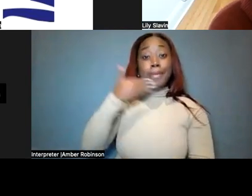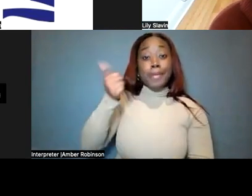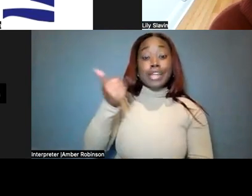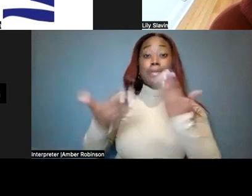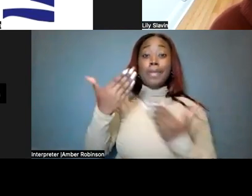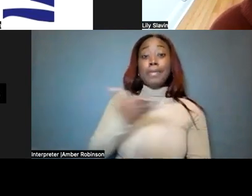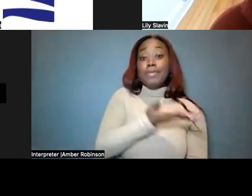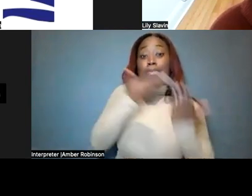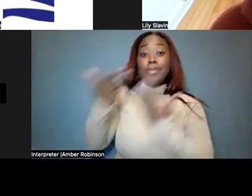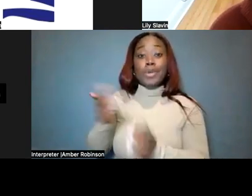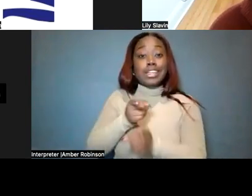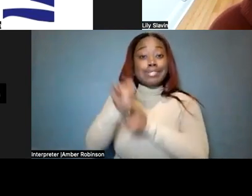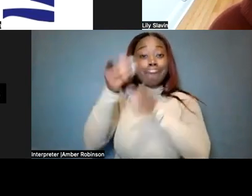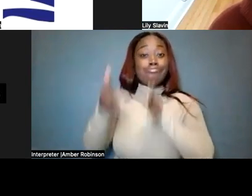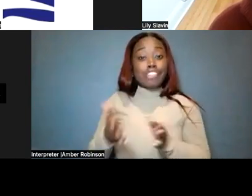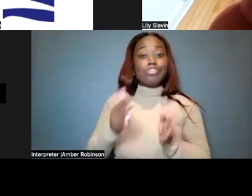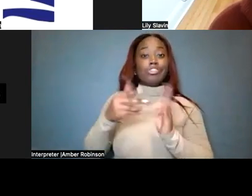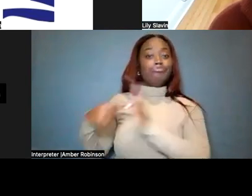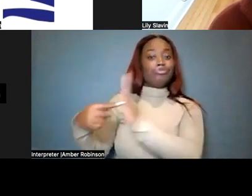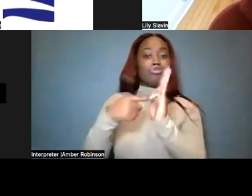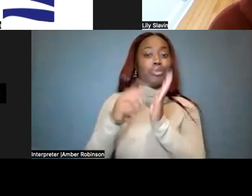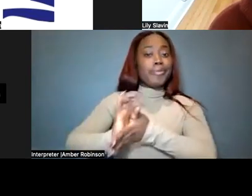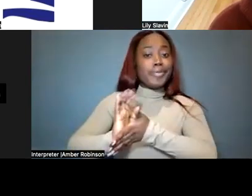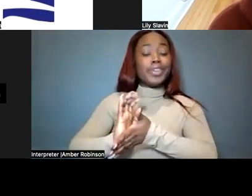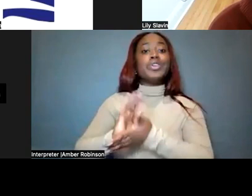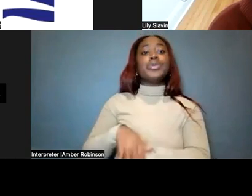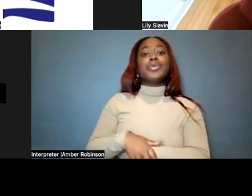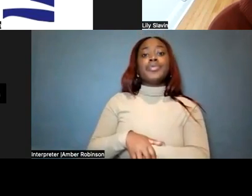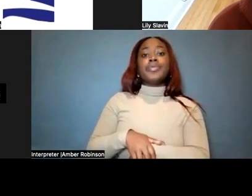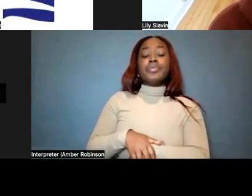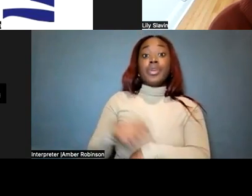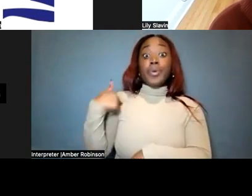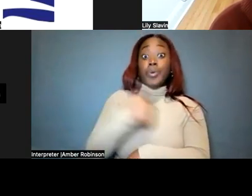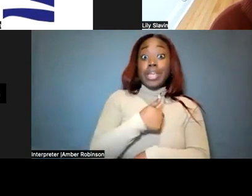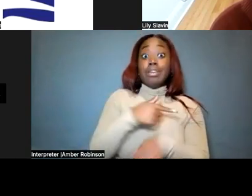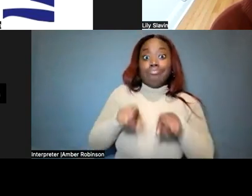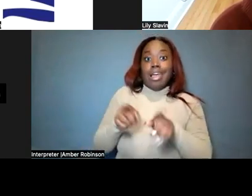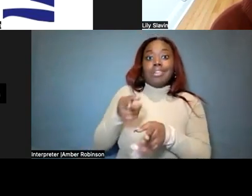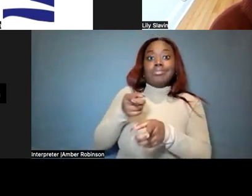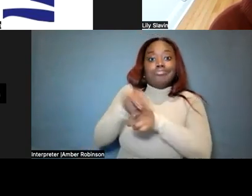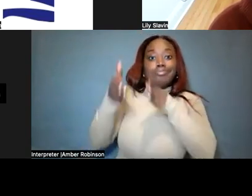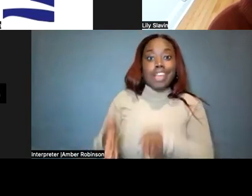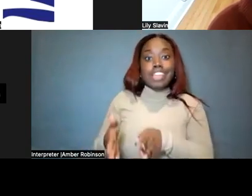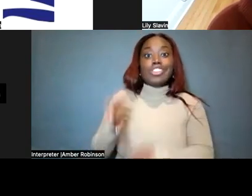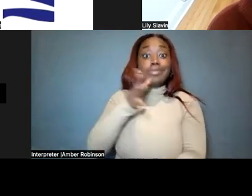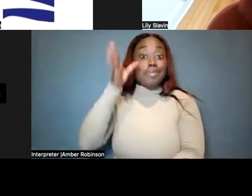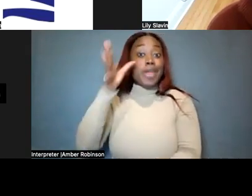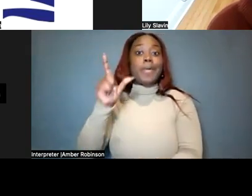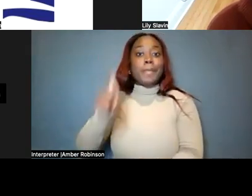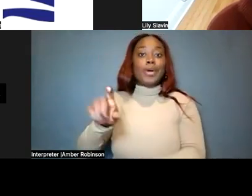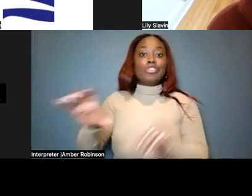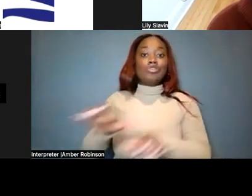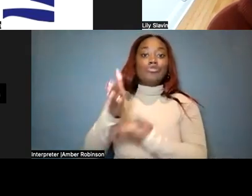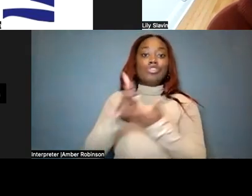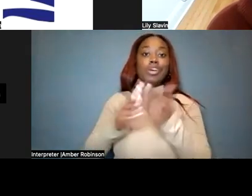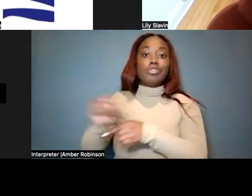show them a video, it's like we as specialists and parents are going to have to do some of the training about the needs